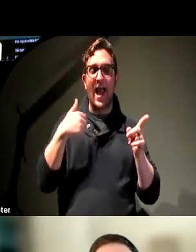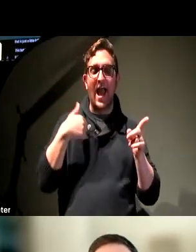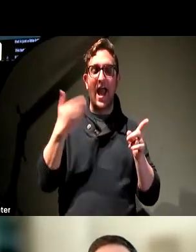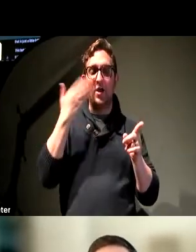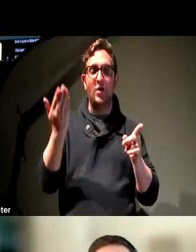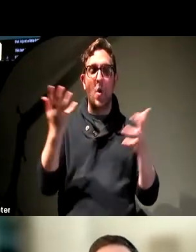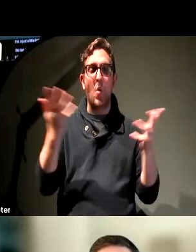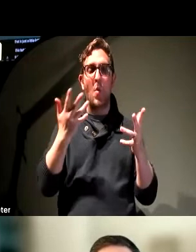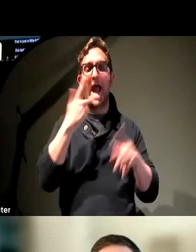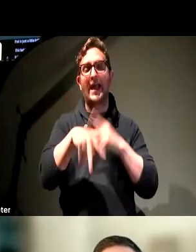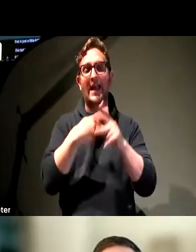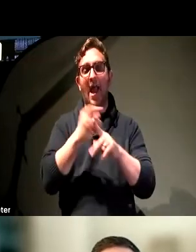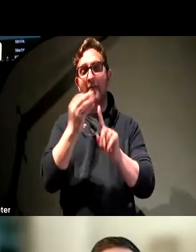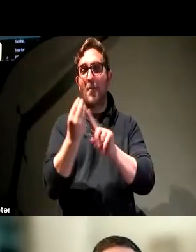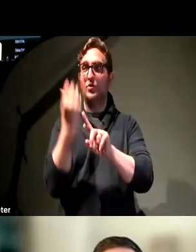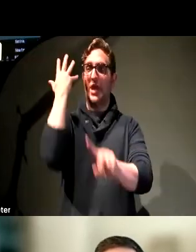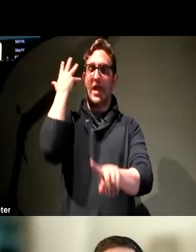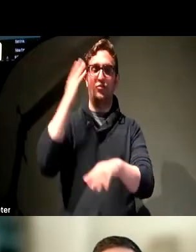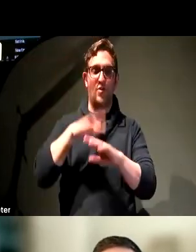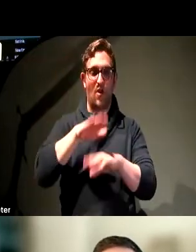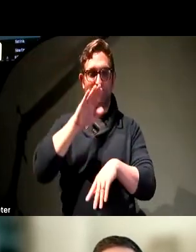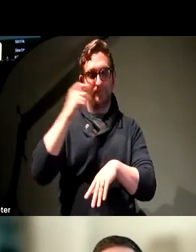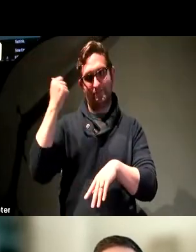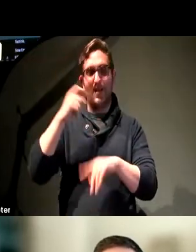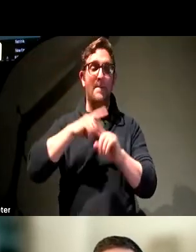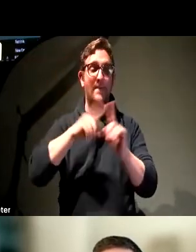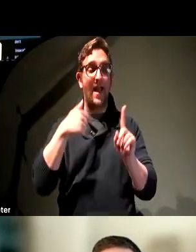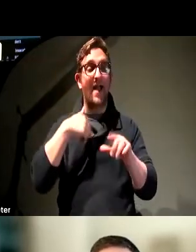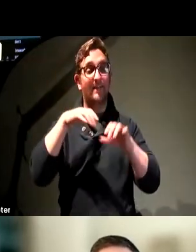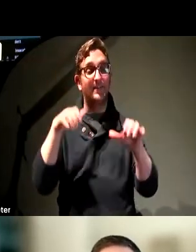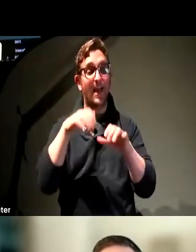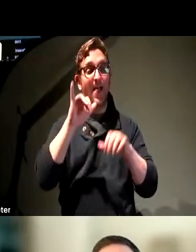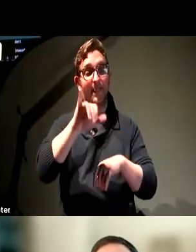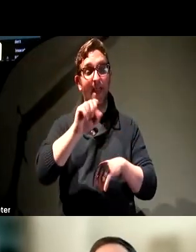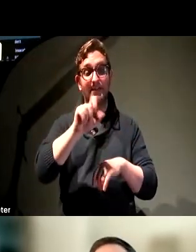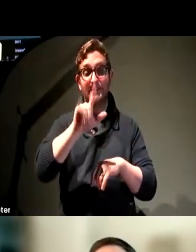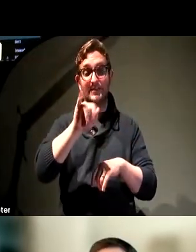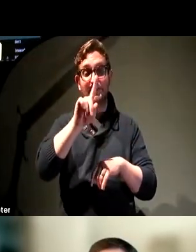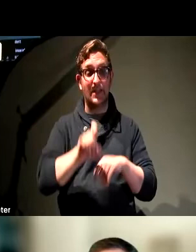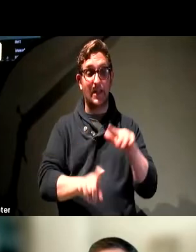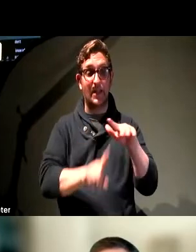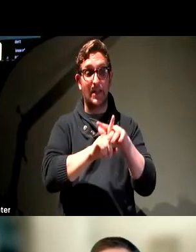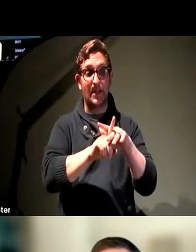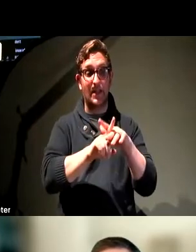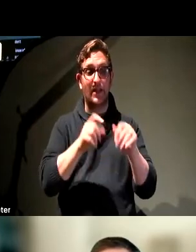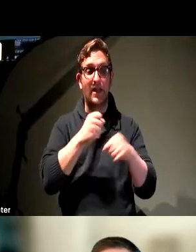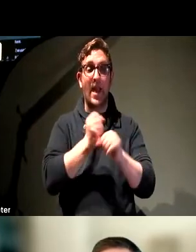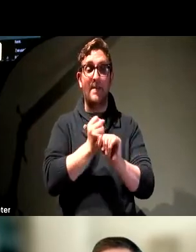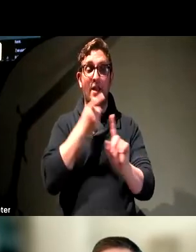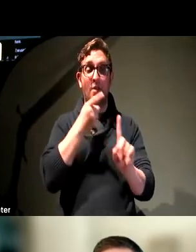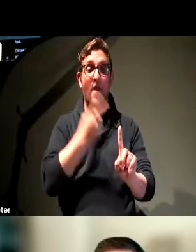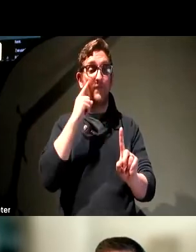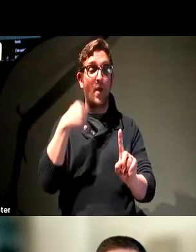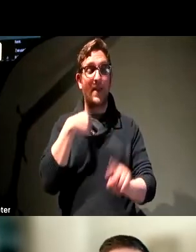projection setup you have. I've used slides like this in the past, where as soon as the slide comes on, it makes my point for me. The text